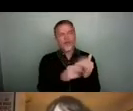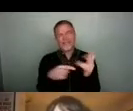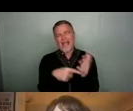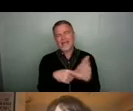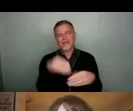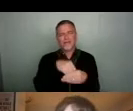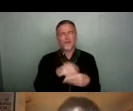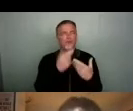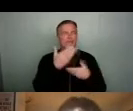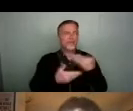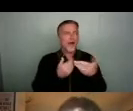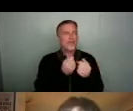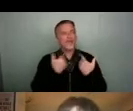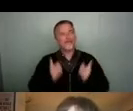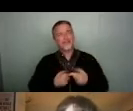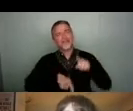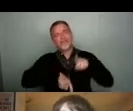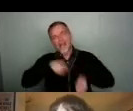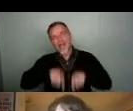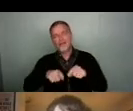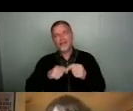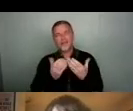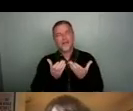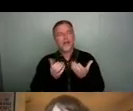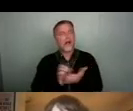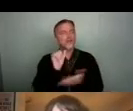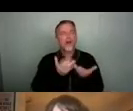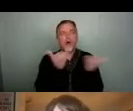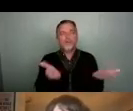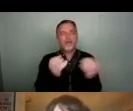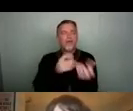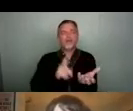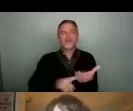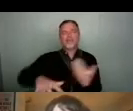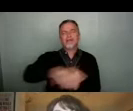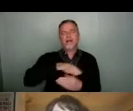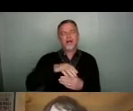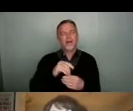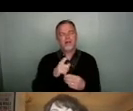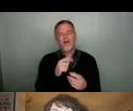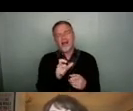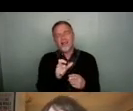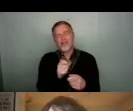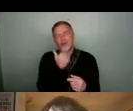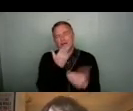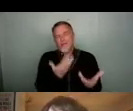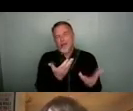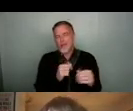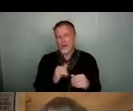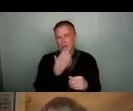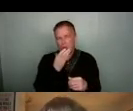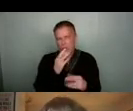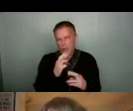and varied cultural offering of Bristol's creative scene. But it does the job for now. So I hope you don't mind me using it. But I really kind of looked at what